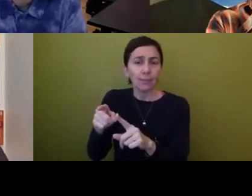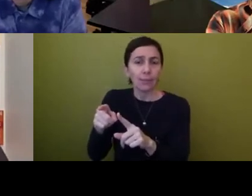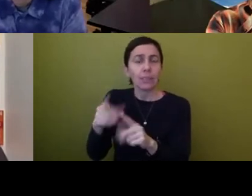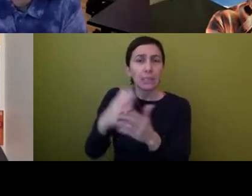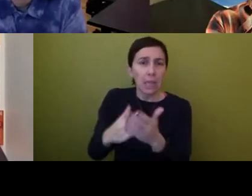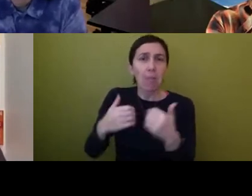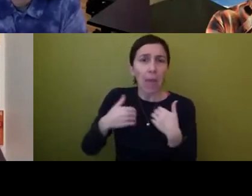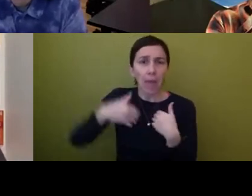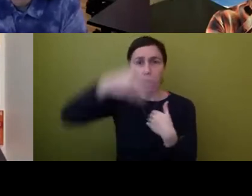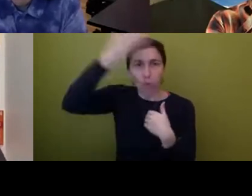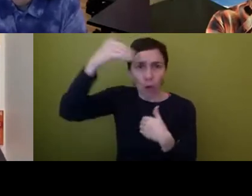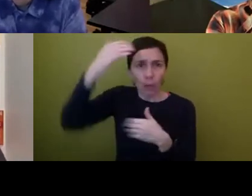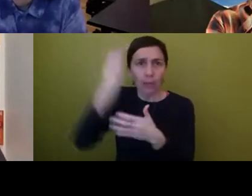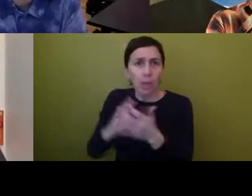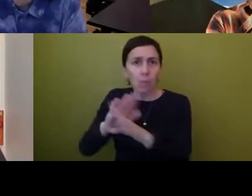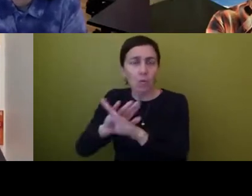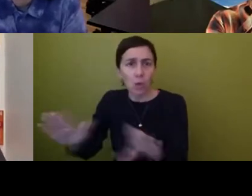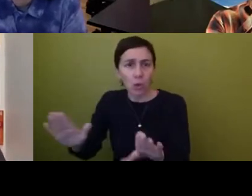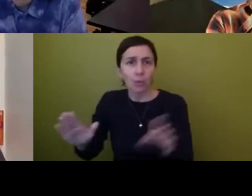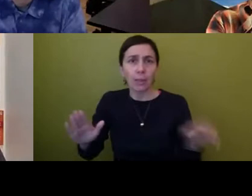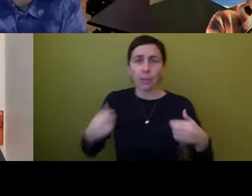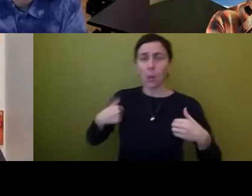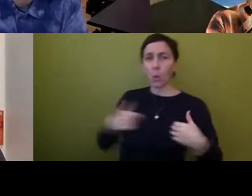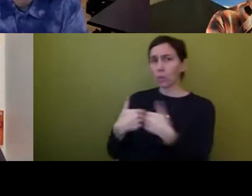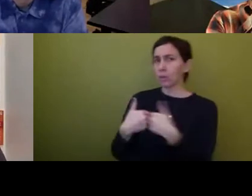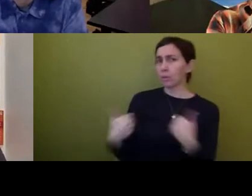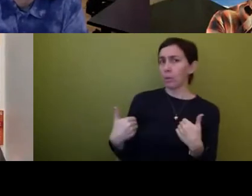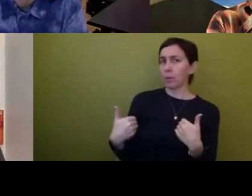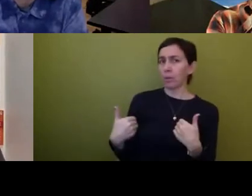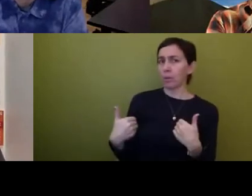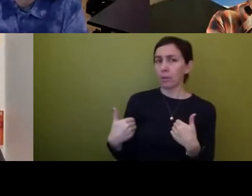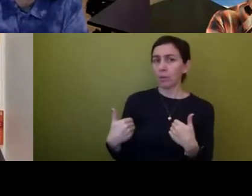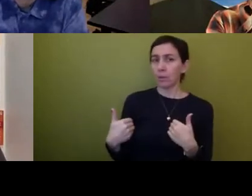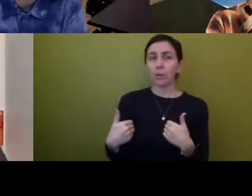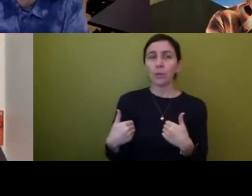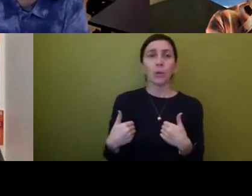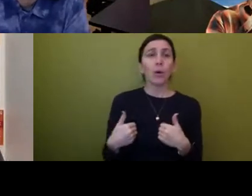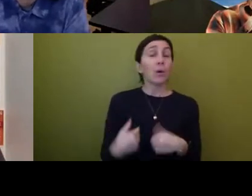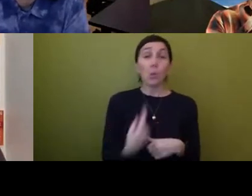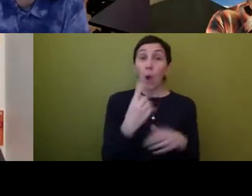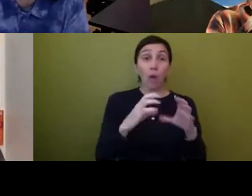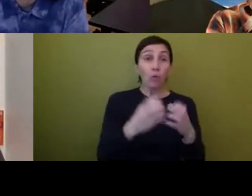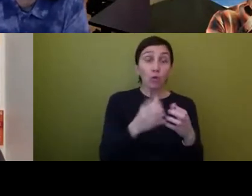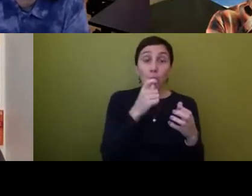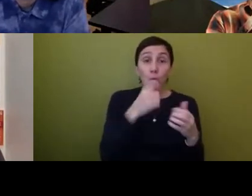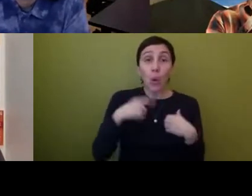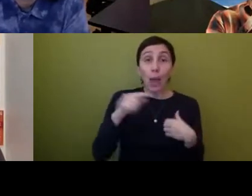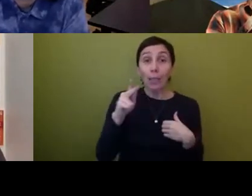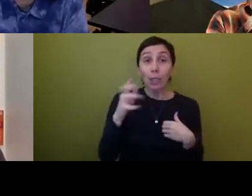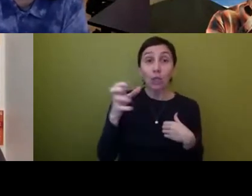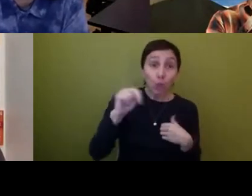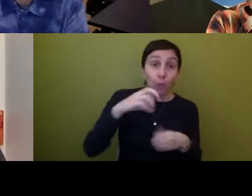to, to sort of distinguish themselves. So the idea that this is the only group that dies ties a turban. It's in times square. It's a display.